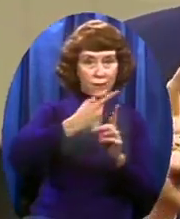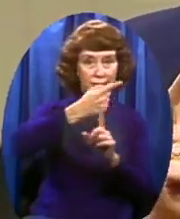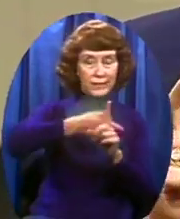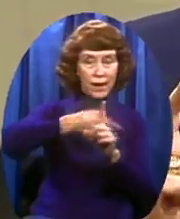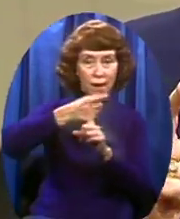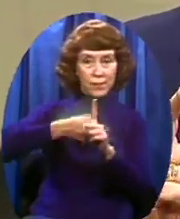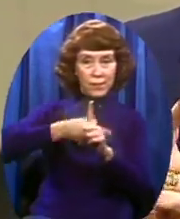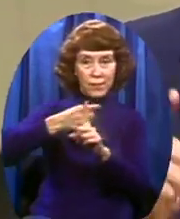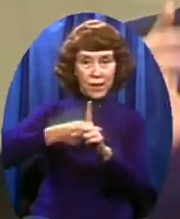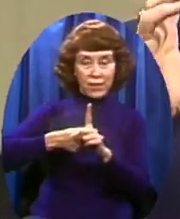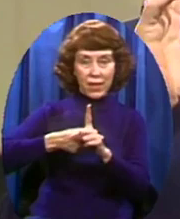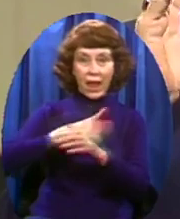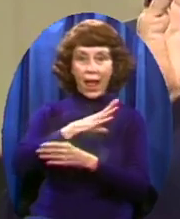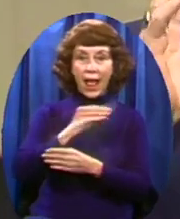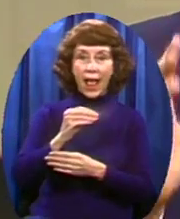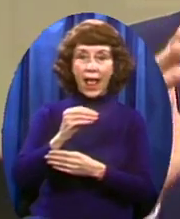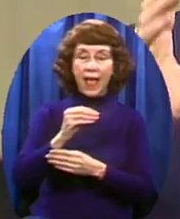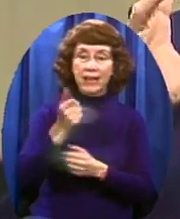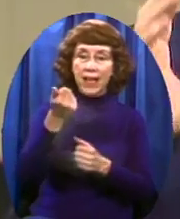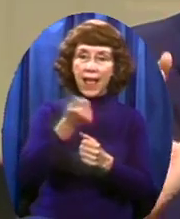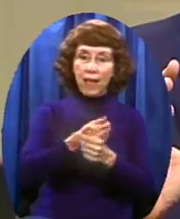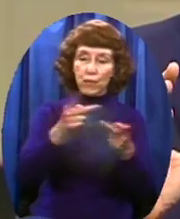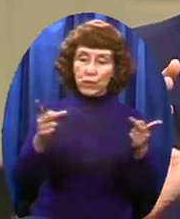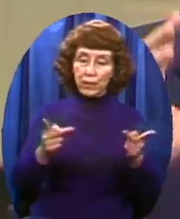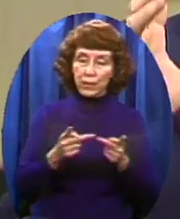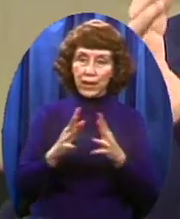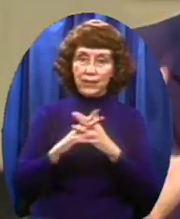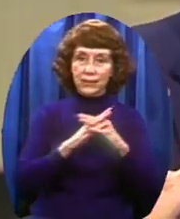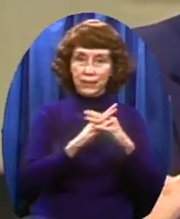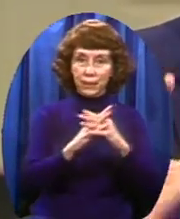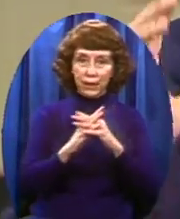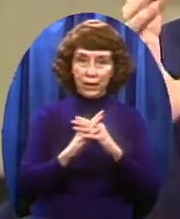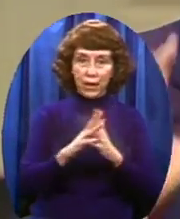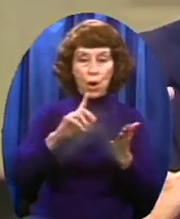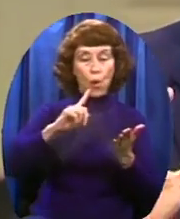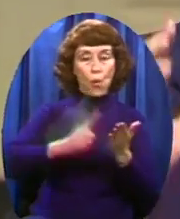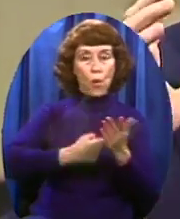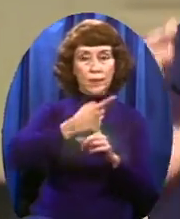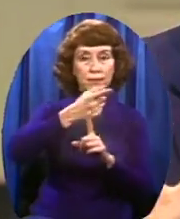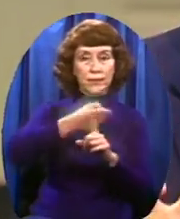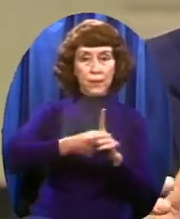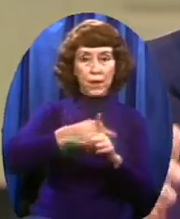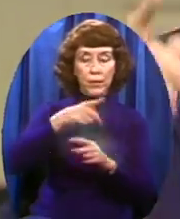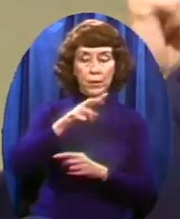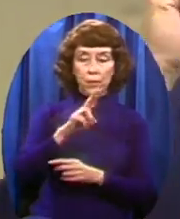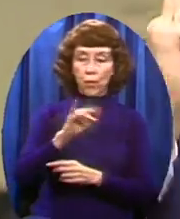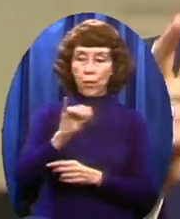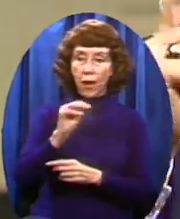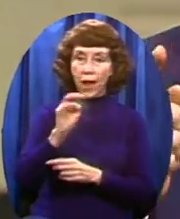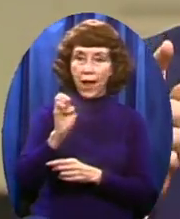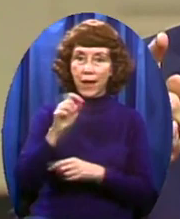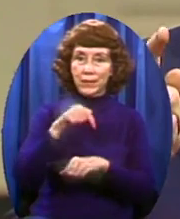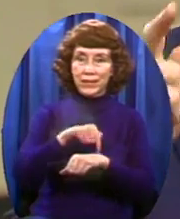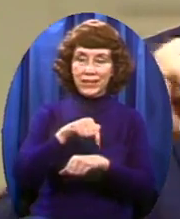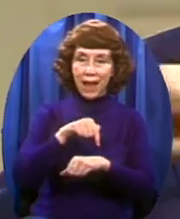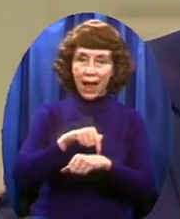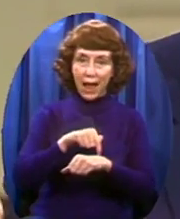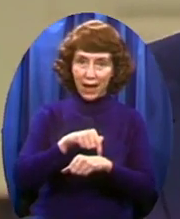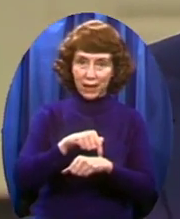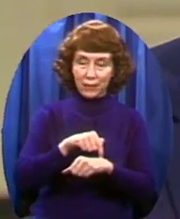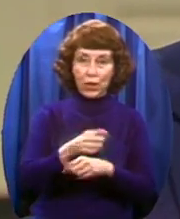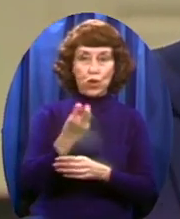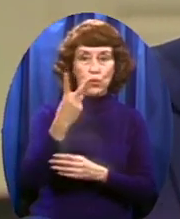virtually every American home Once a month in prime time for one hour Twelve times,